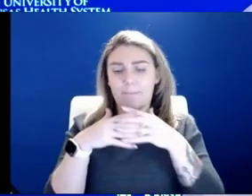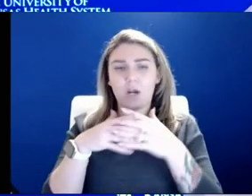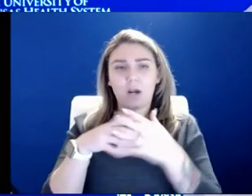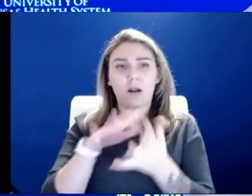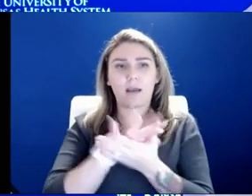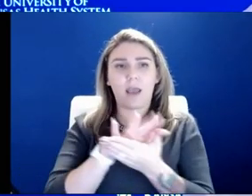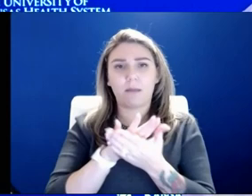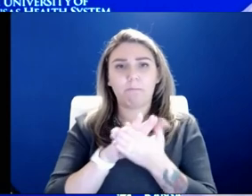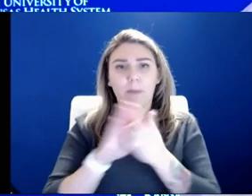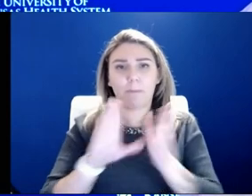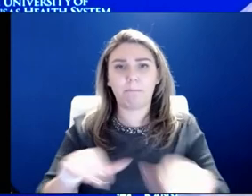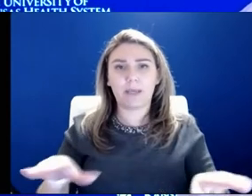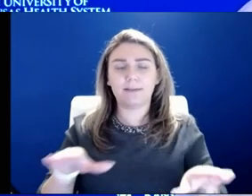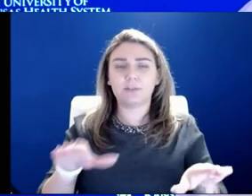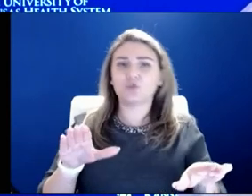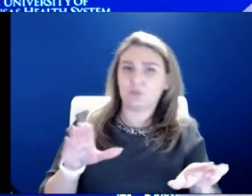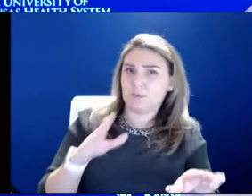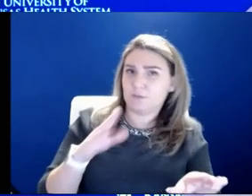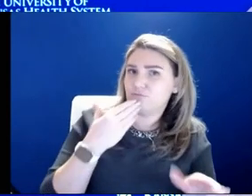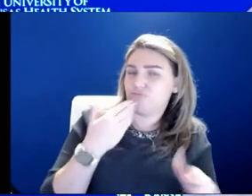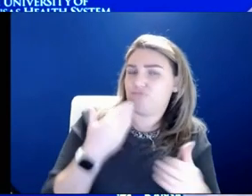They probably have fairly good resources.